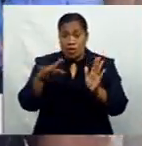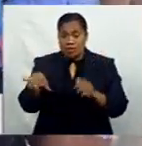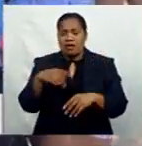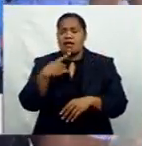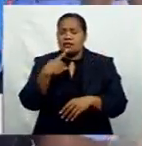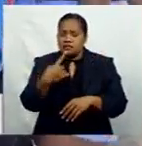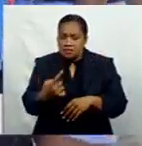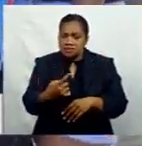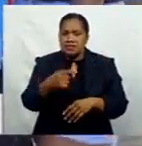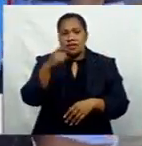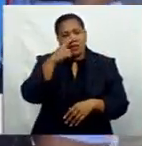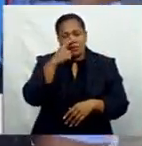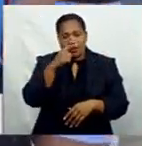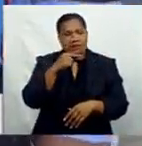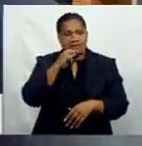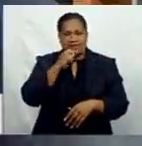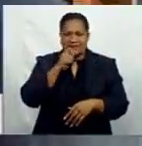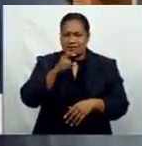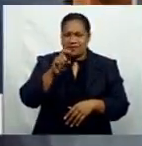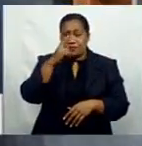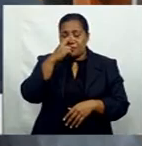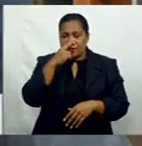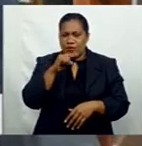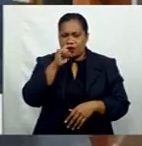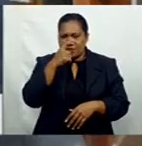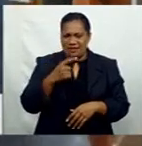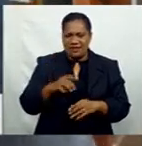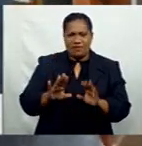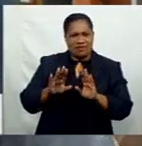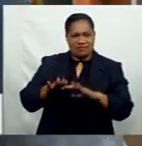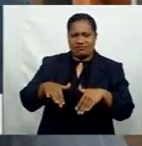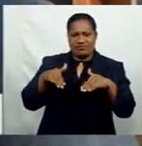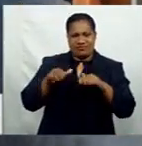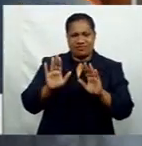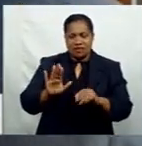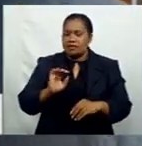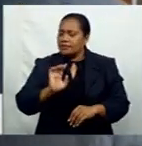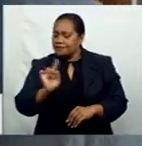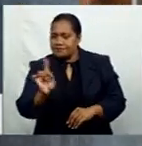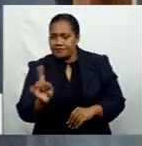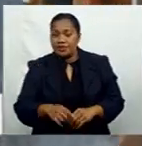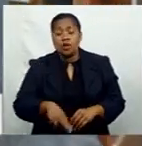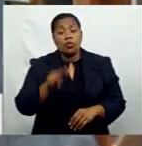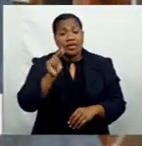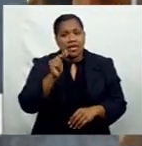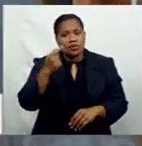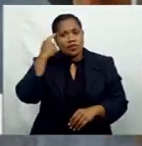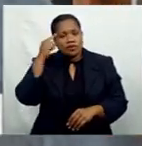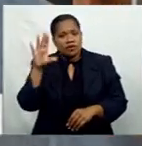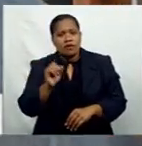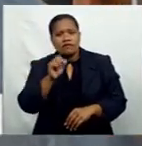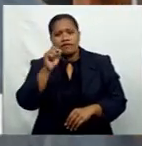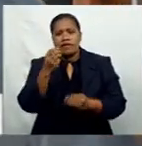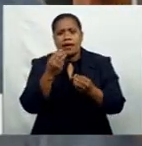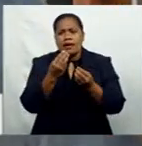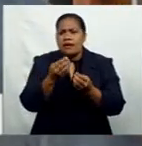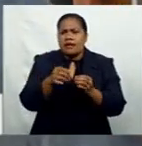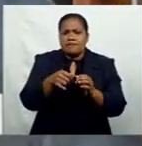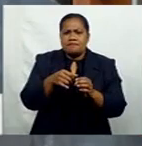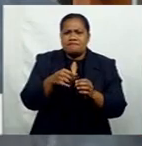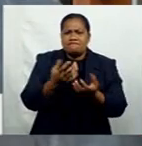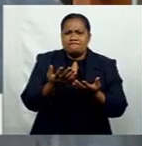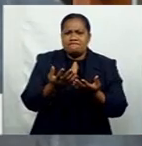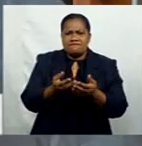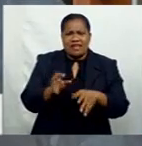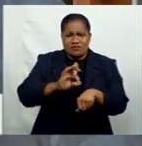people cannot be complacent. We need to think about the medical facilities that we have here. We don't have the ones that they have in Bwanoilebu.